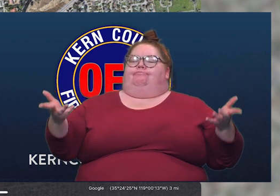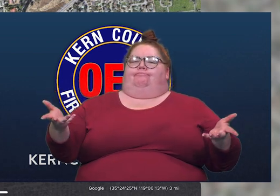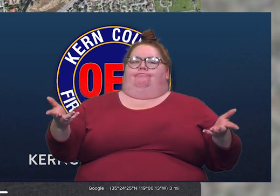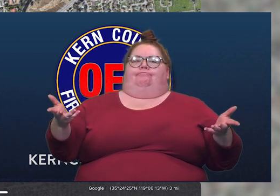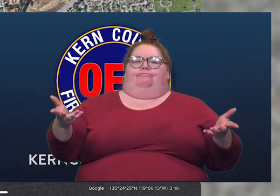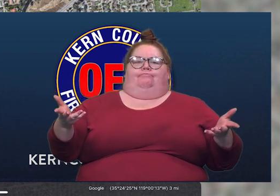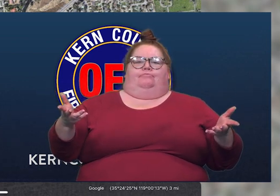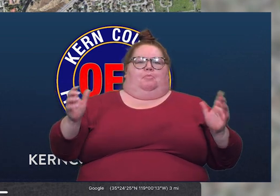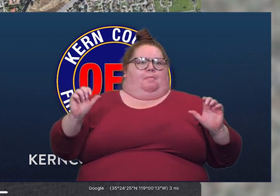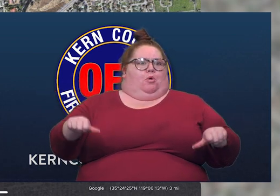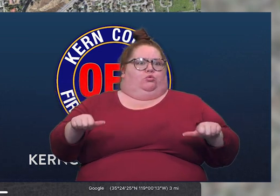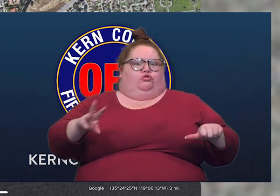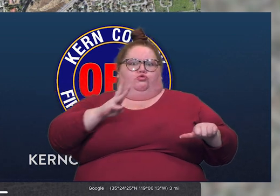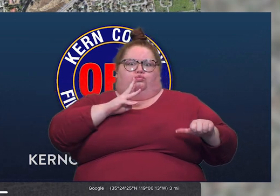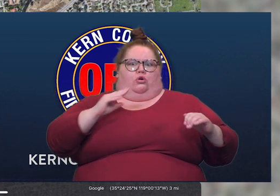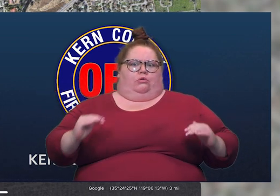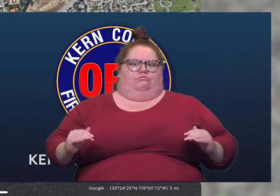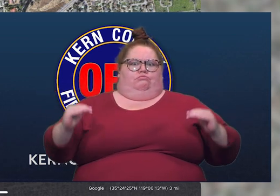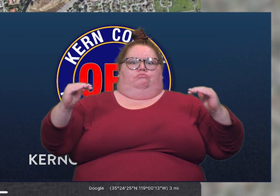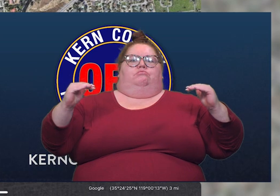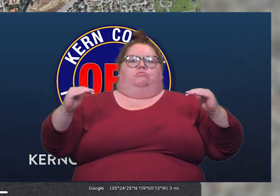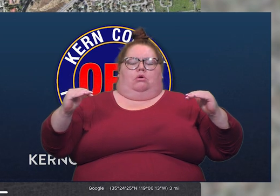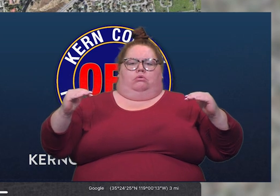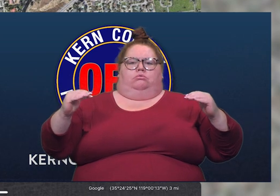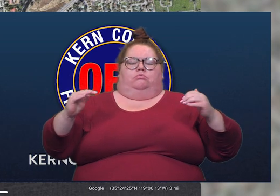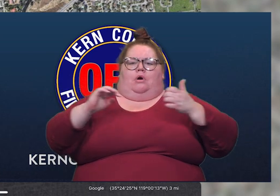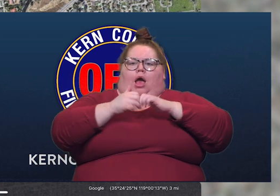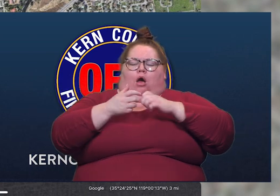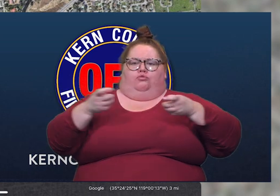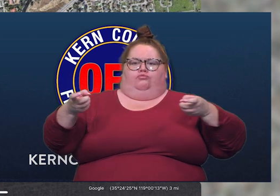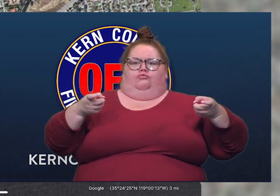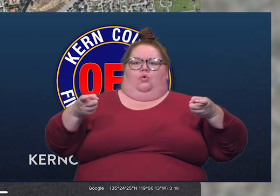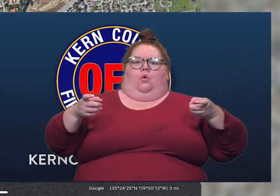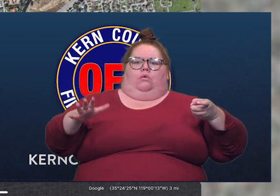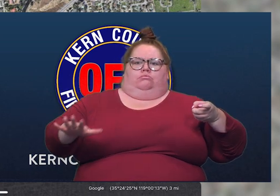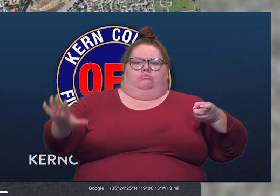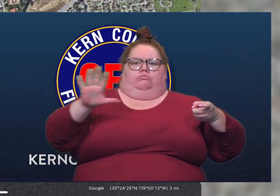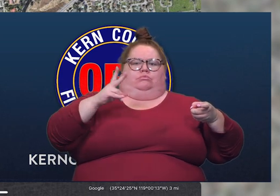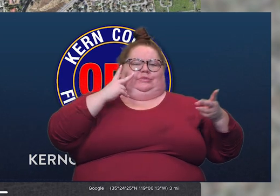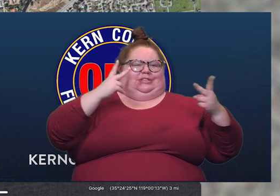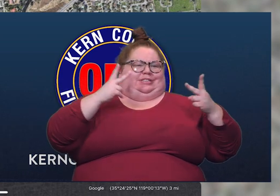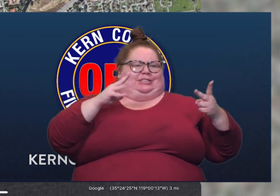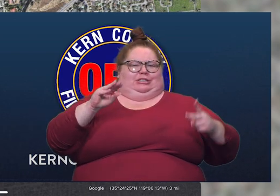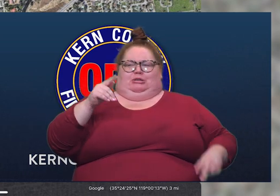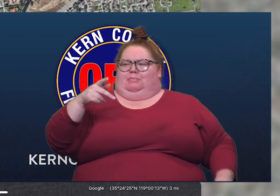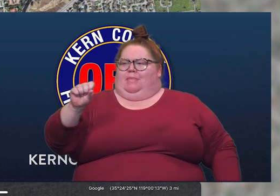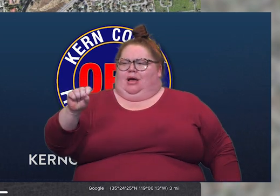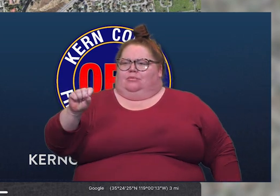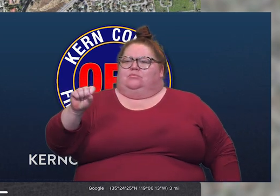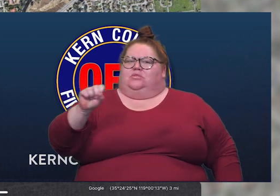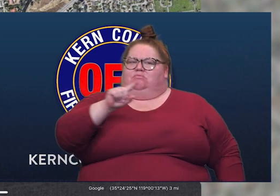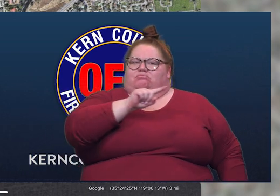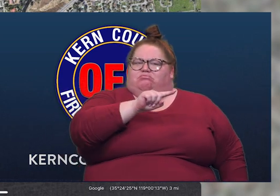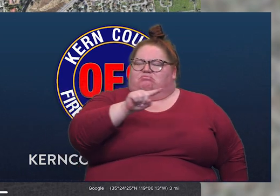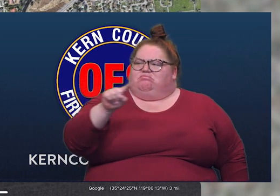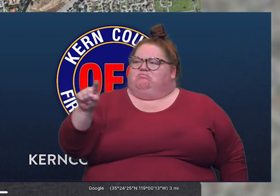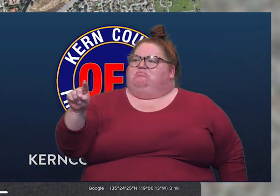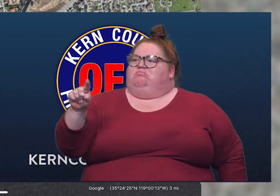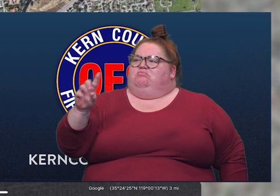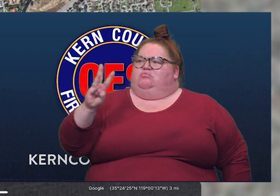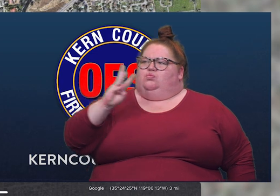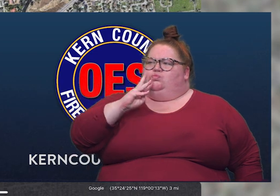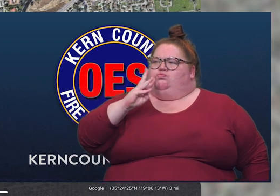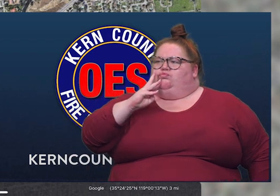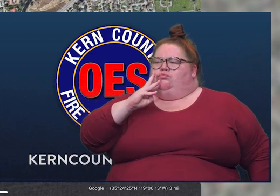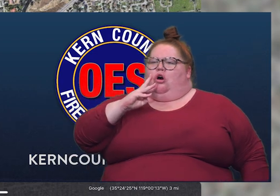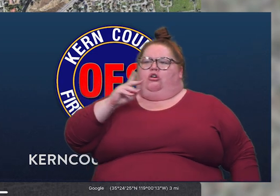comes to potential flooding. And this is when you look at those, all of those maps that you see, they all say that the